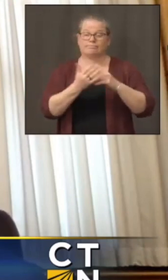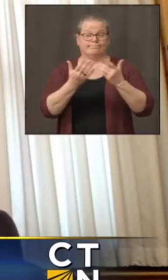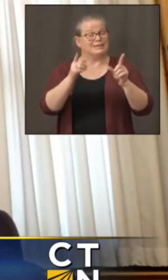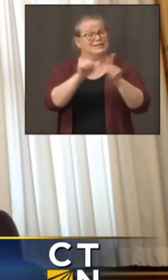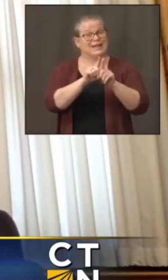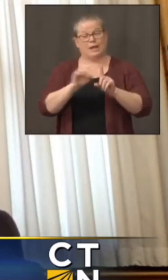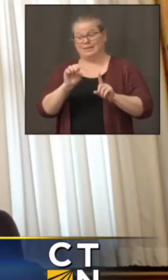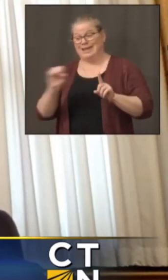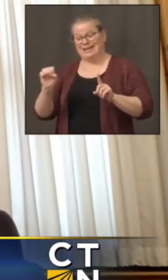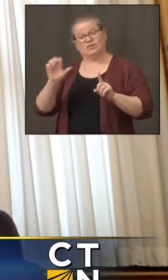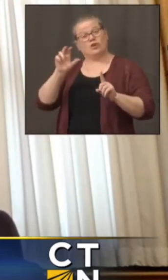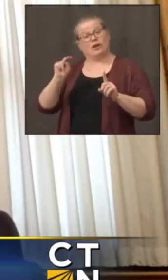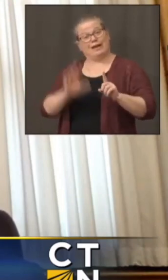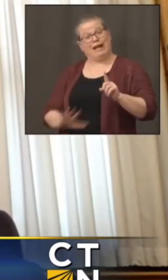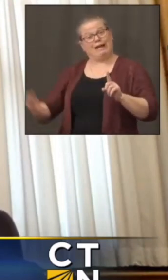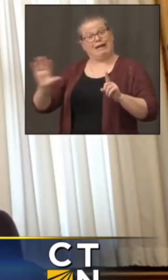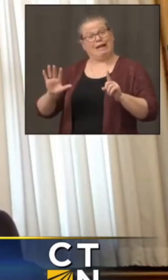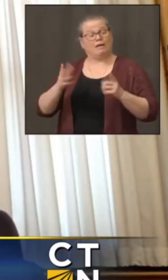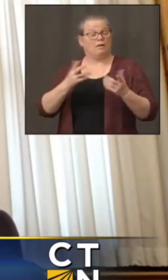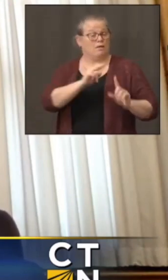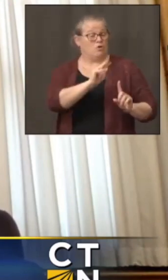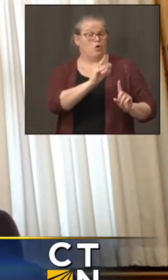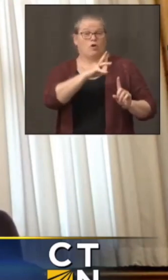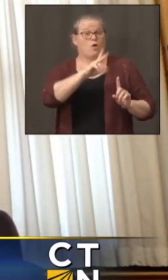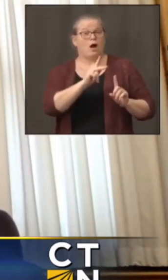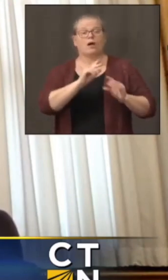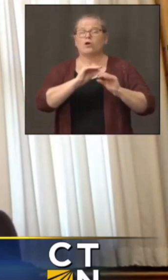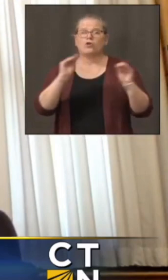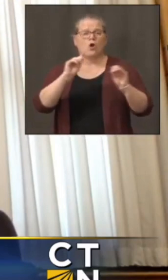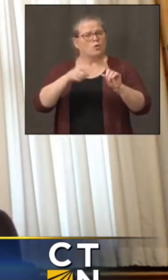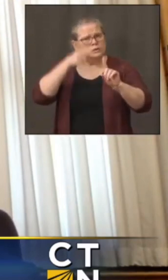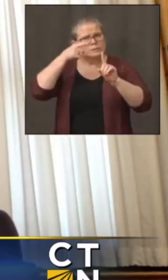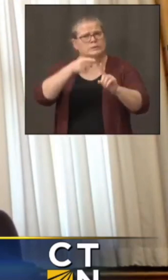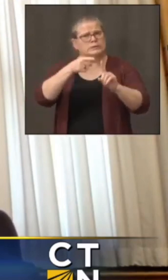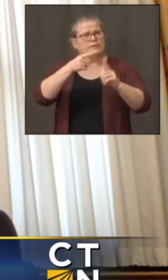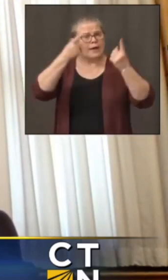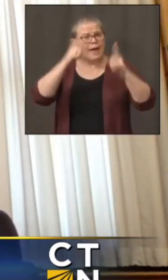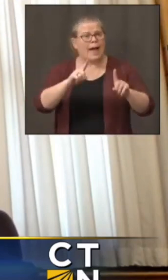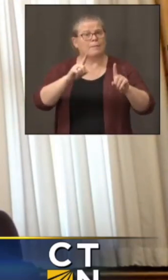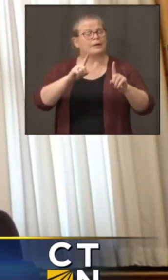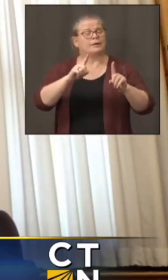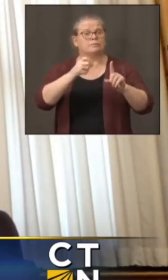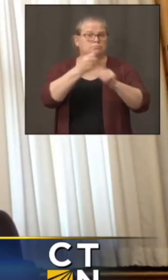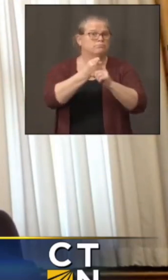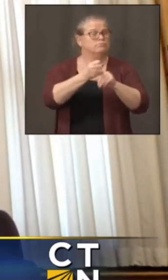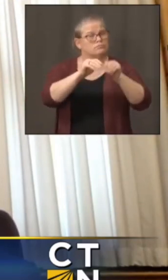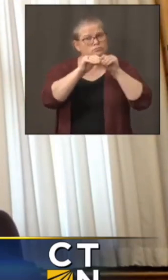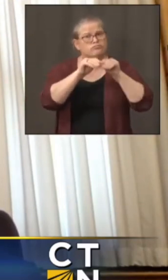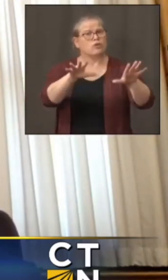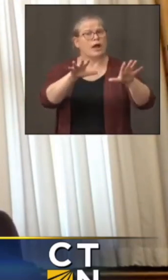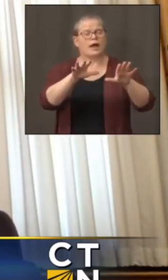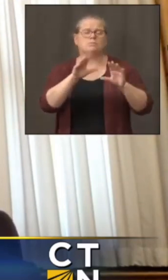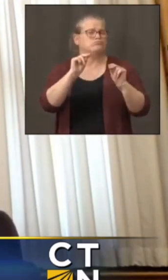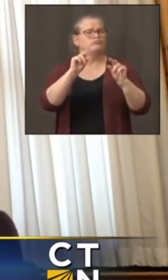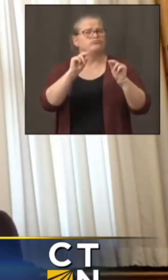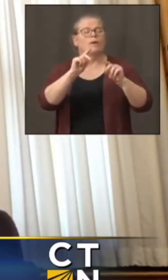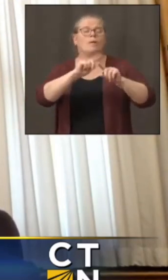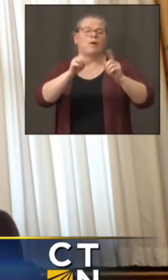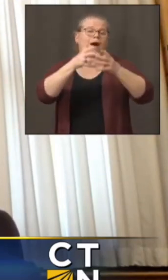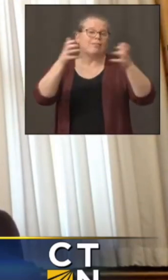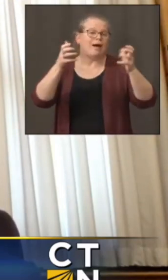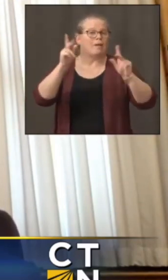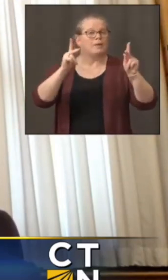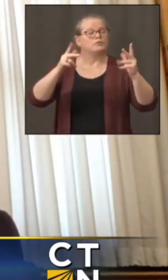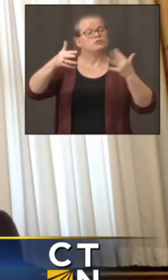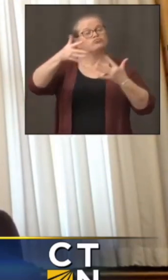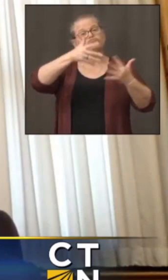Eastern Connecticut. We talked about Norwalk earlier. No major events or super spreaders to point to. A lot of community transmission that we're concerned